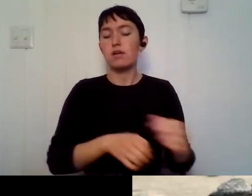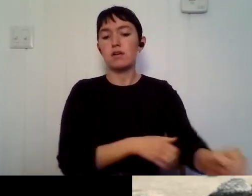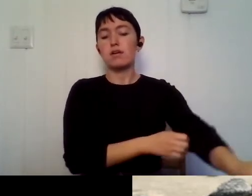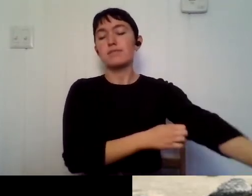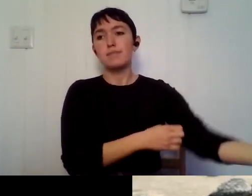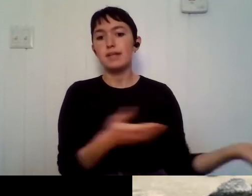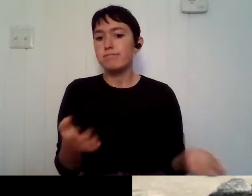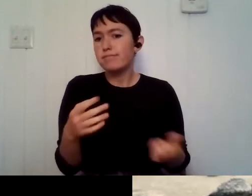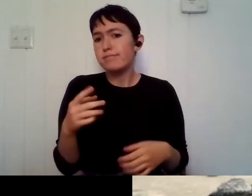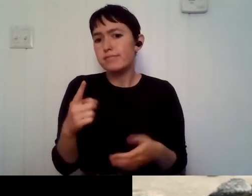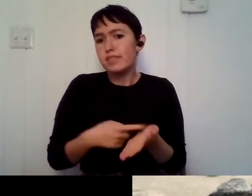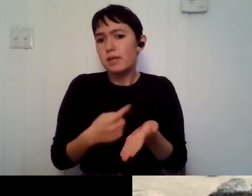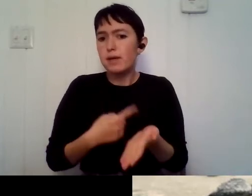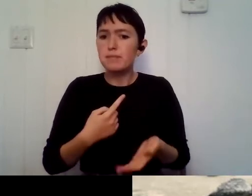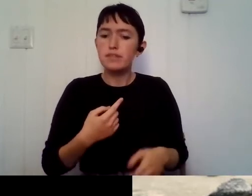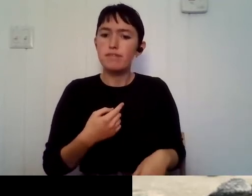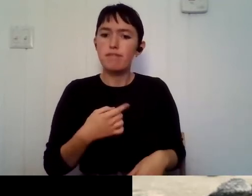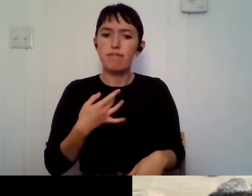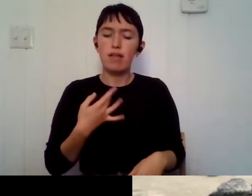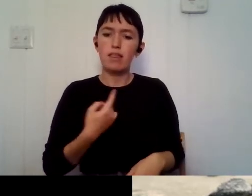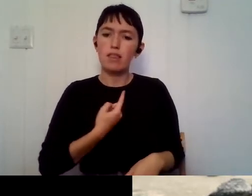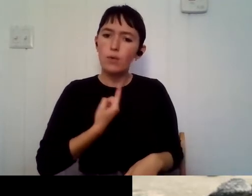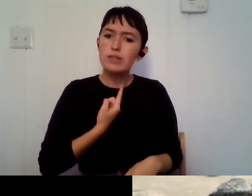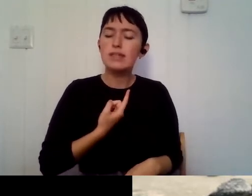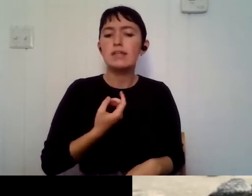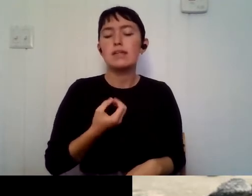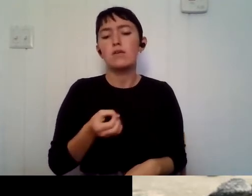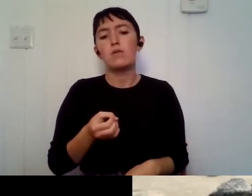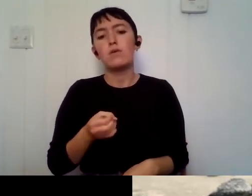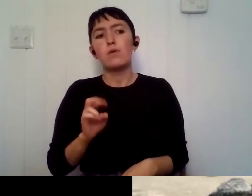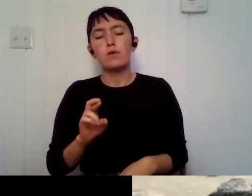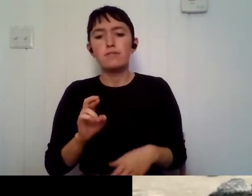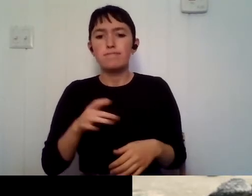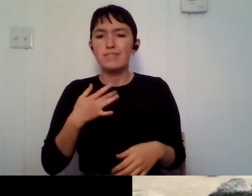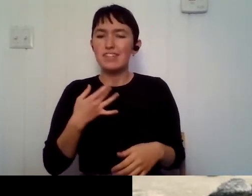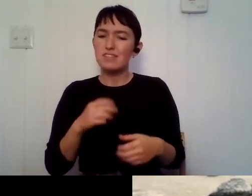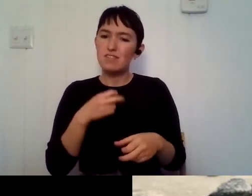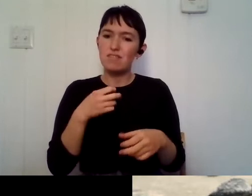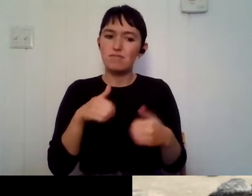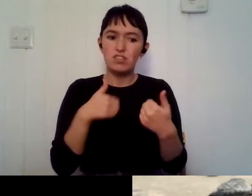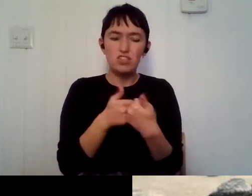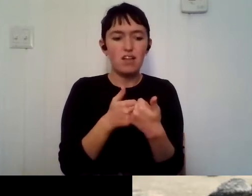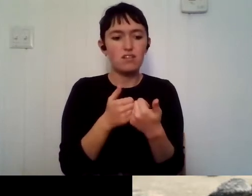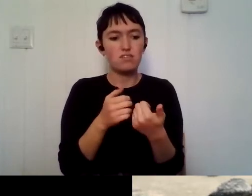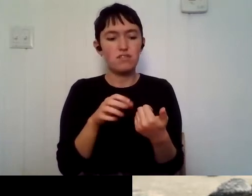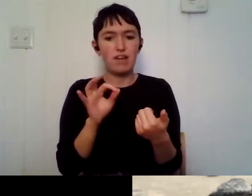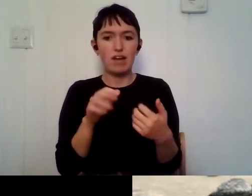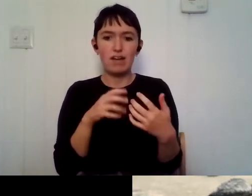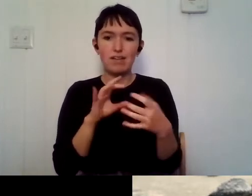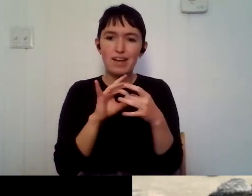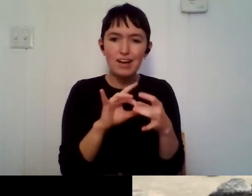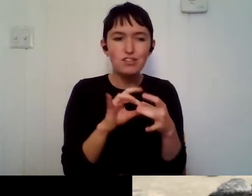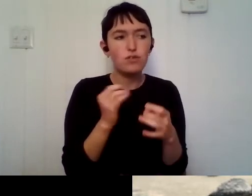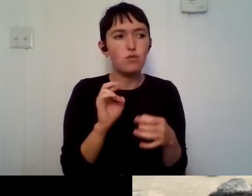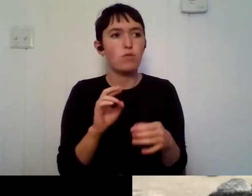sometimes, or it's hard to find a connection or community. I'm like, we're sure there are good people that a lot of times,